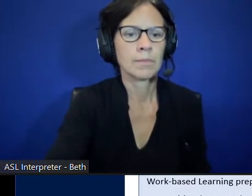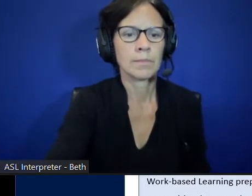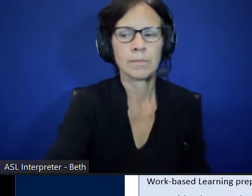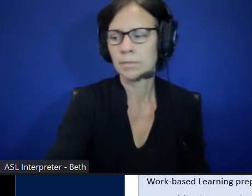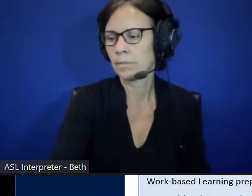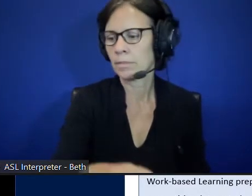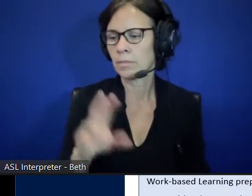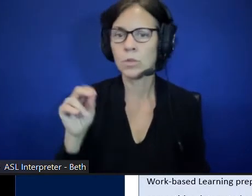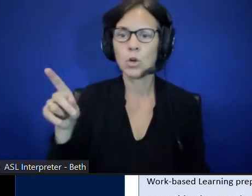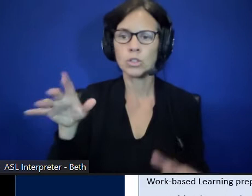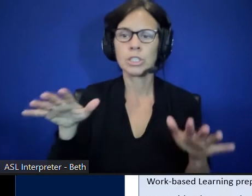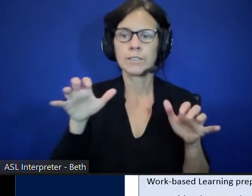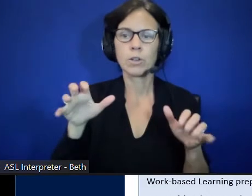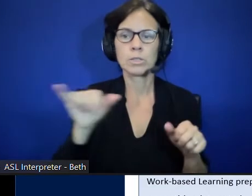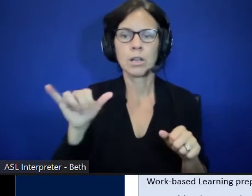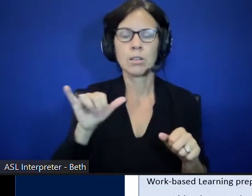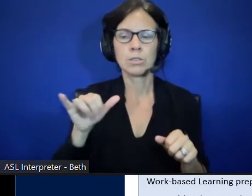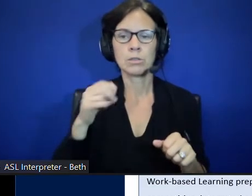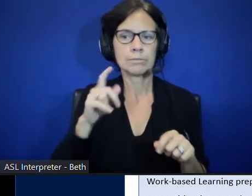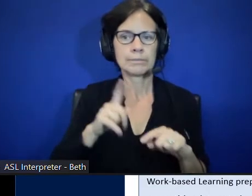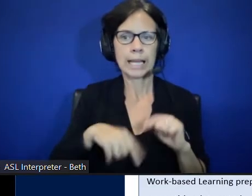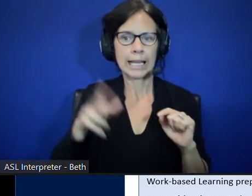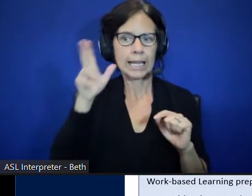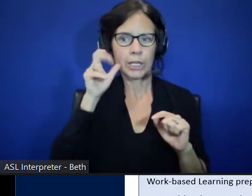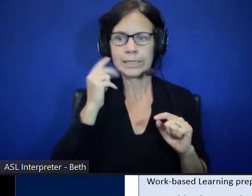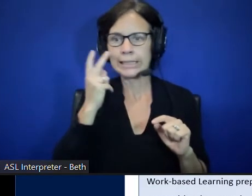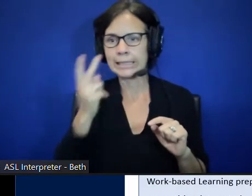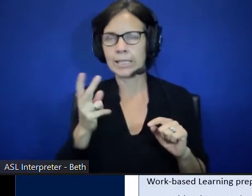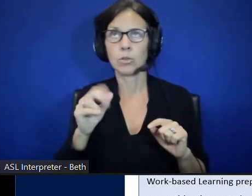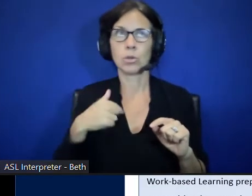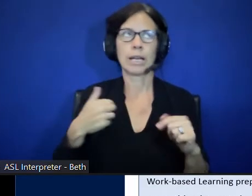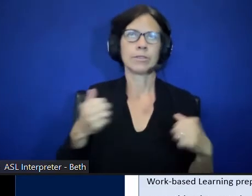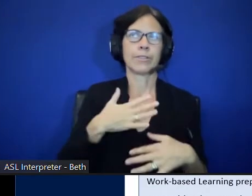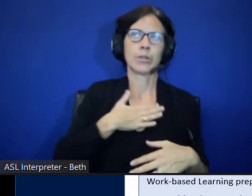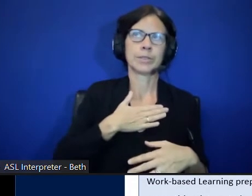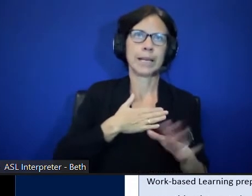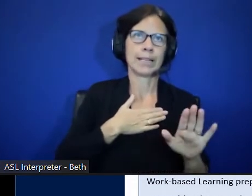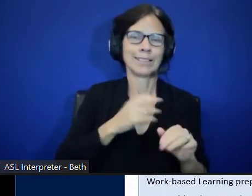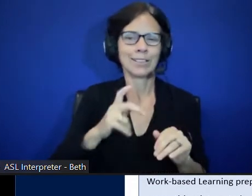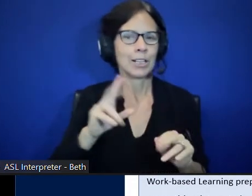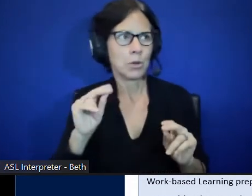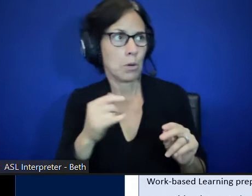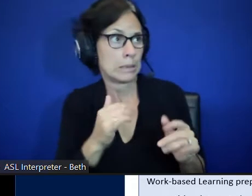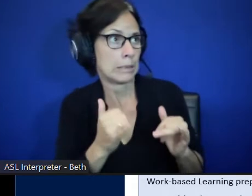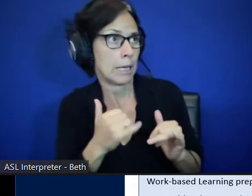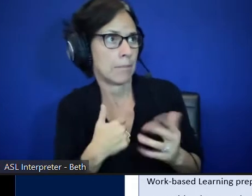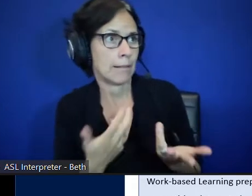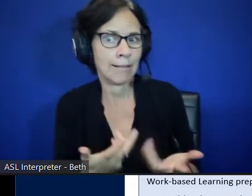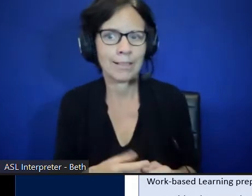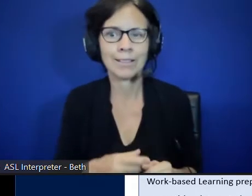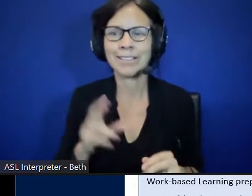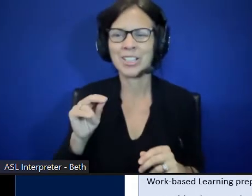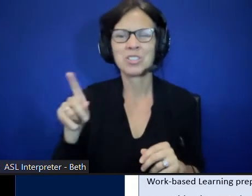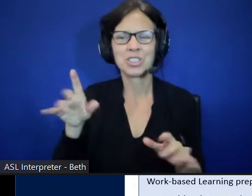No, she's frozen for me as well. Okay, I was afraid it was me. Me also. Yeah,